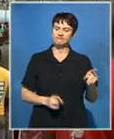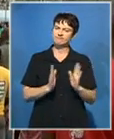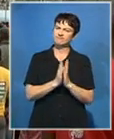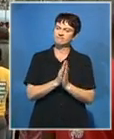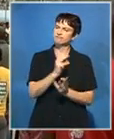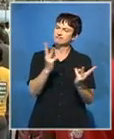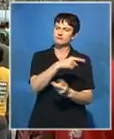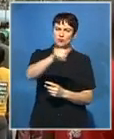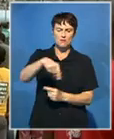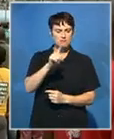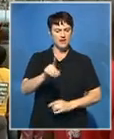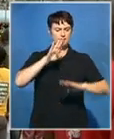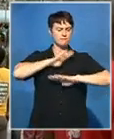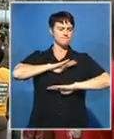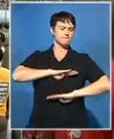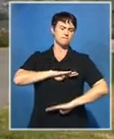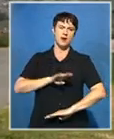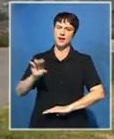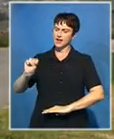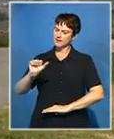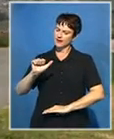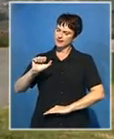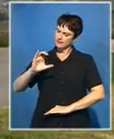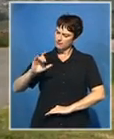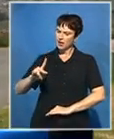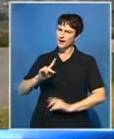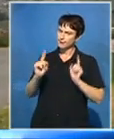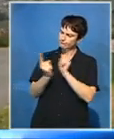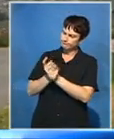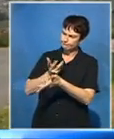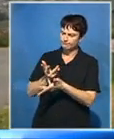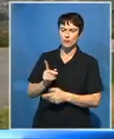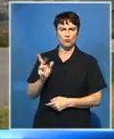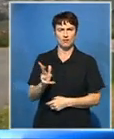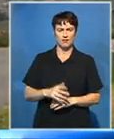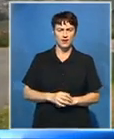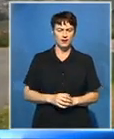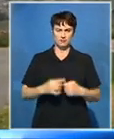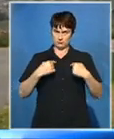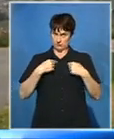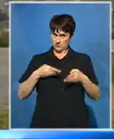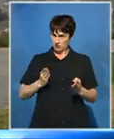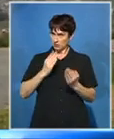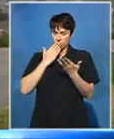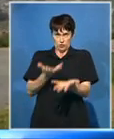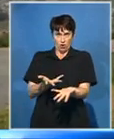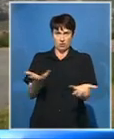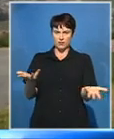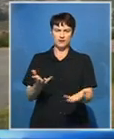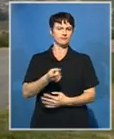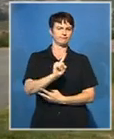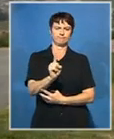calm as it engages the SACP. We don't believe that this is how we resolve problems. Whatever problems we have,